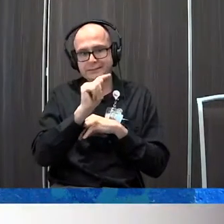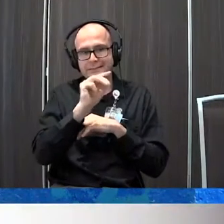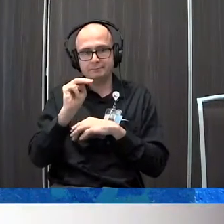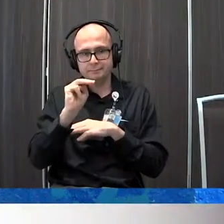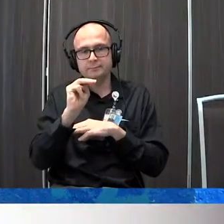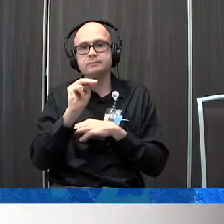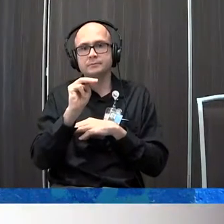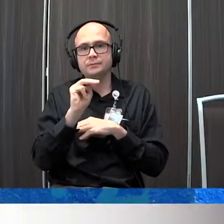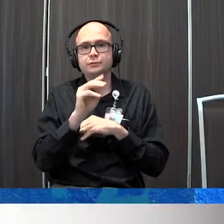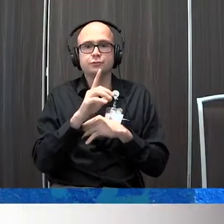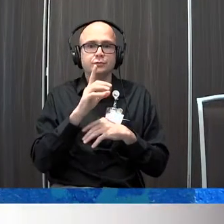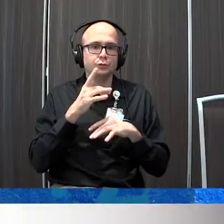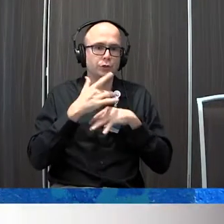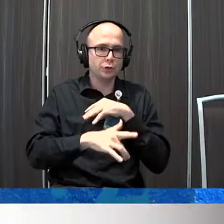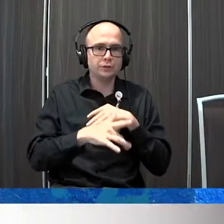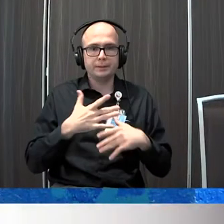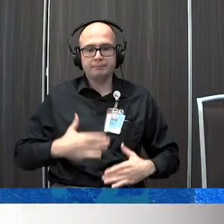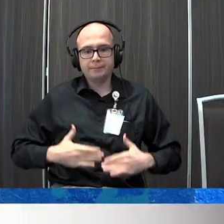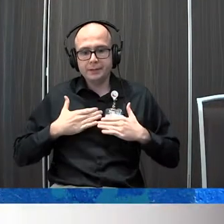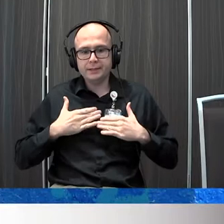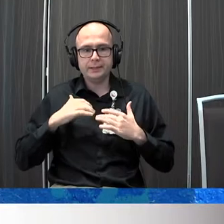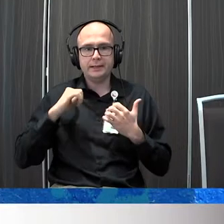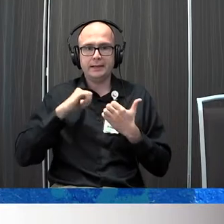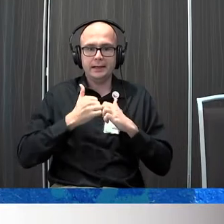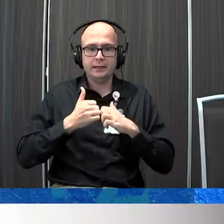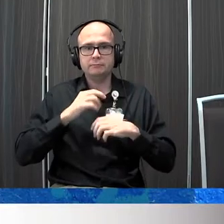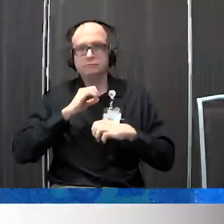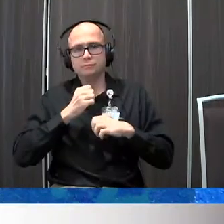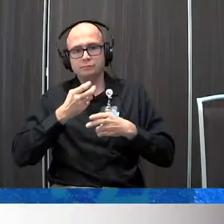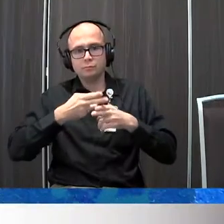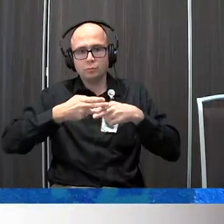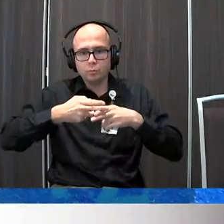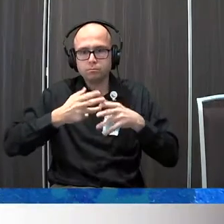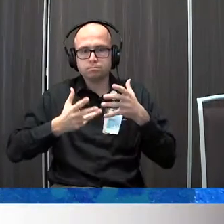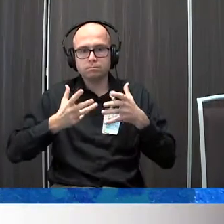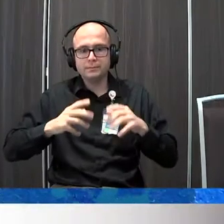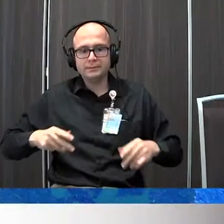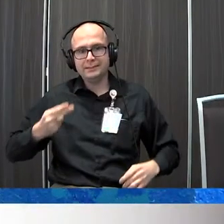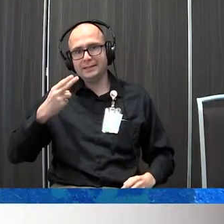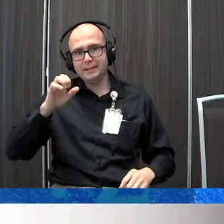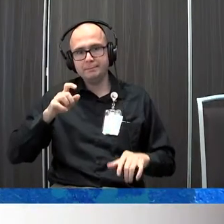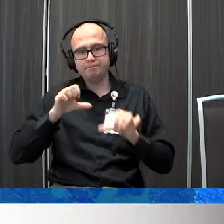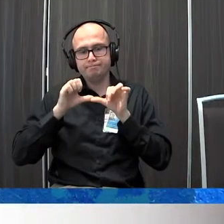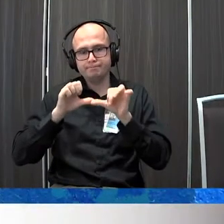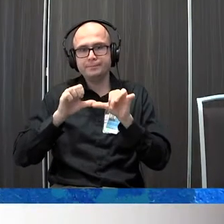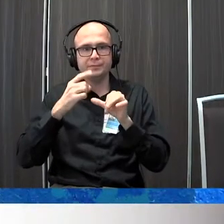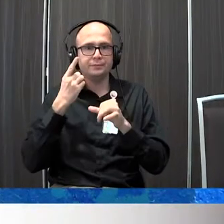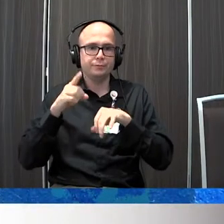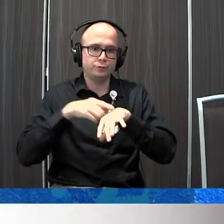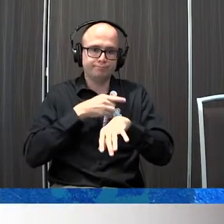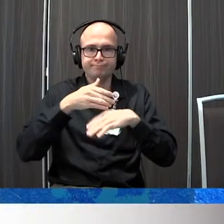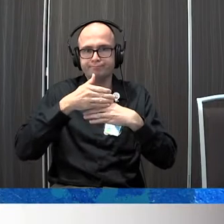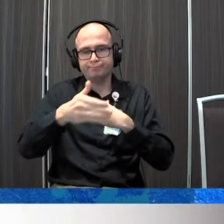as well as early postural weight bearing to help with the developmental sequence and overall hip integrity for a long term